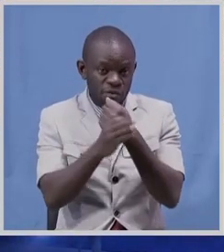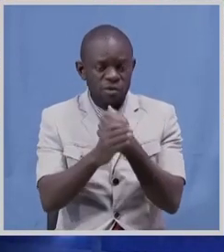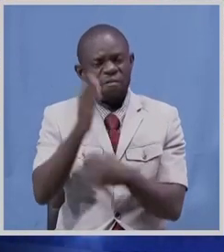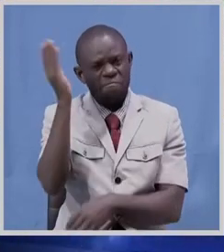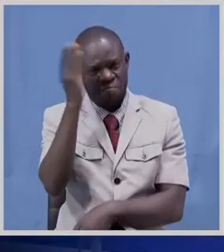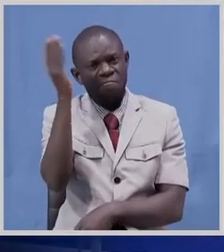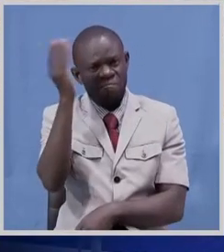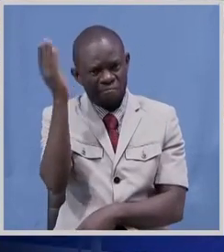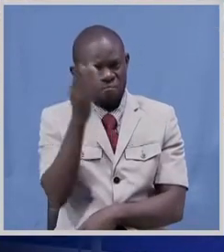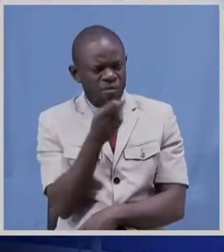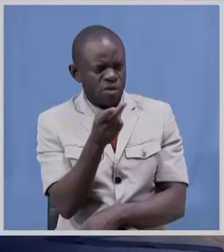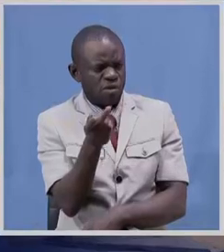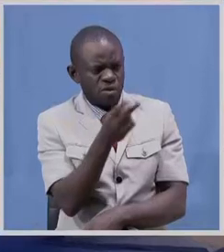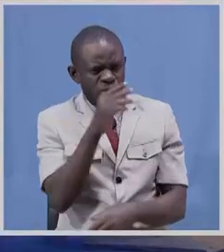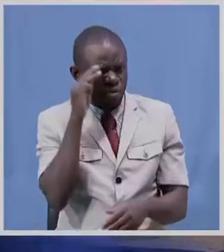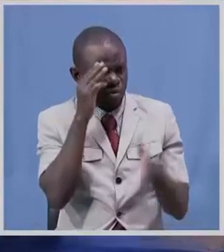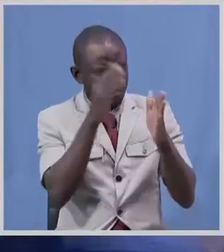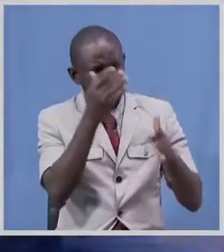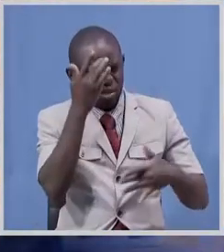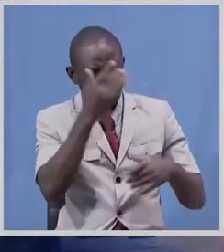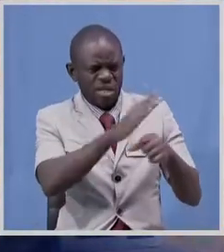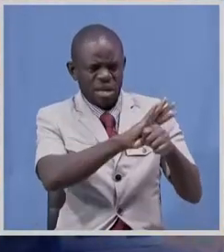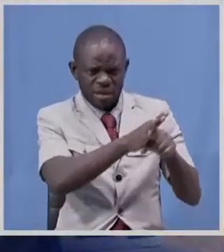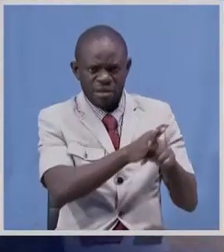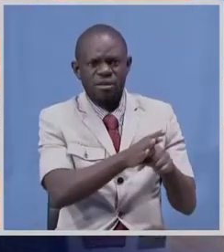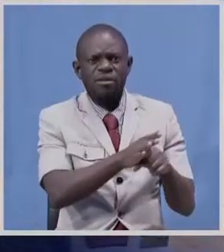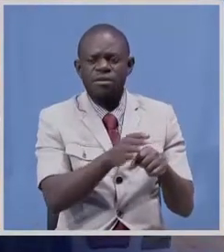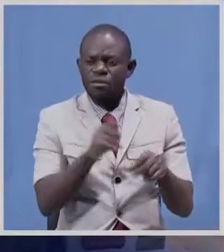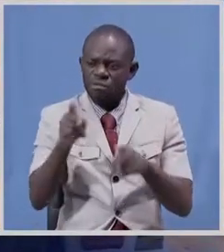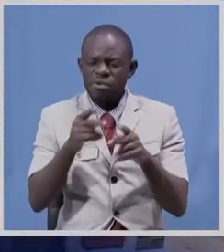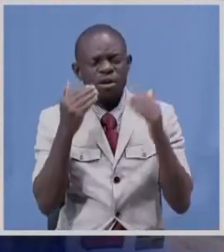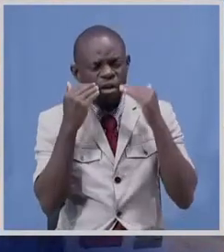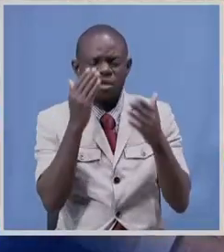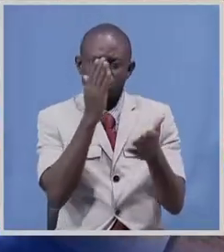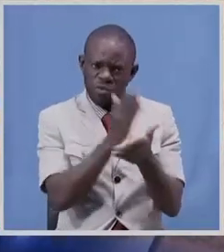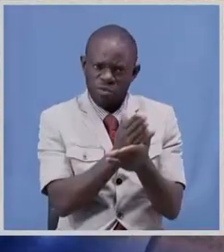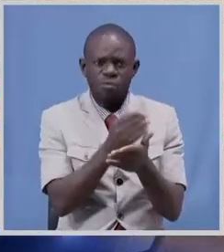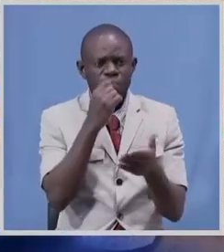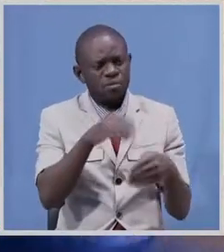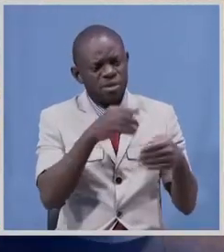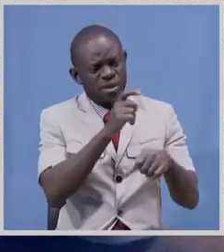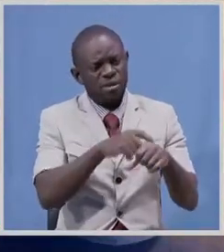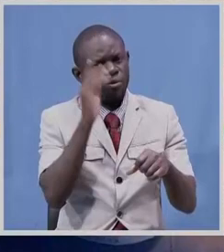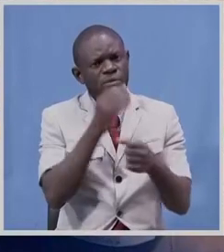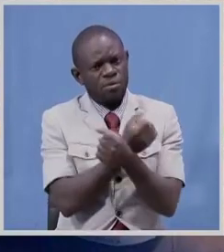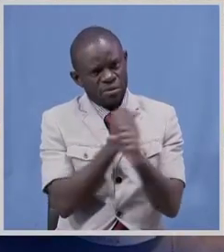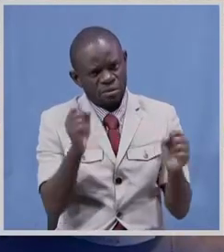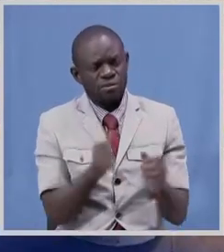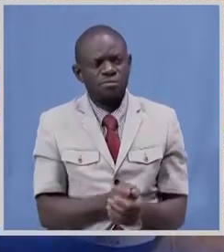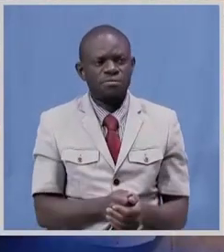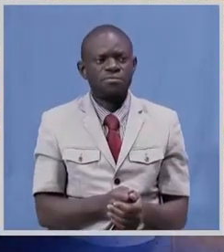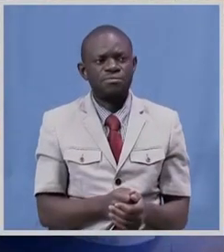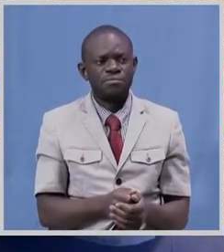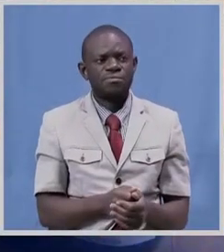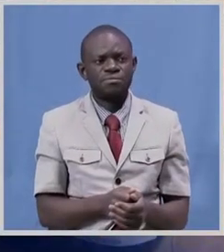reports different stakeholders have continued donating to the zambia correctional services in a bid to prevent inmates from